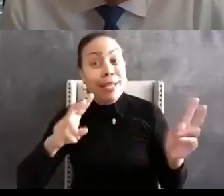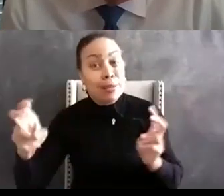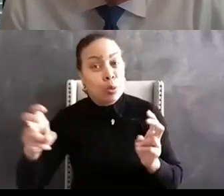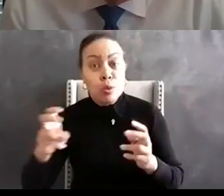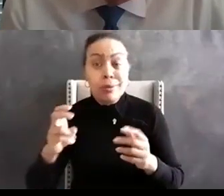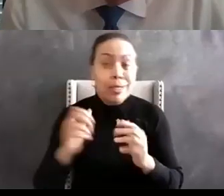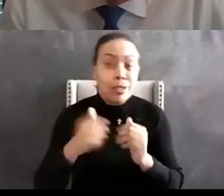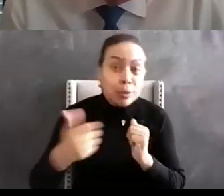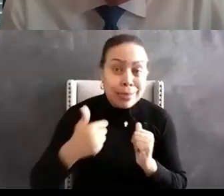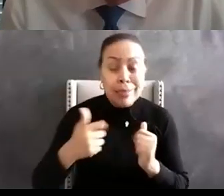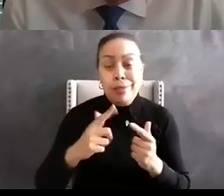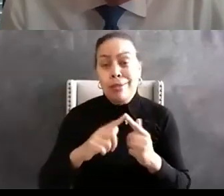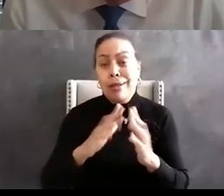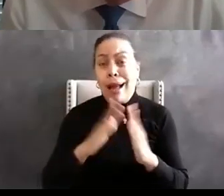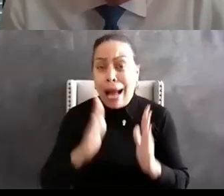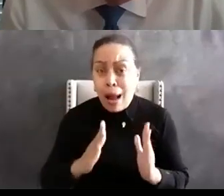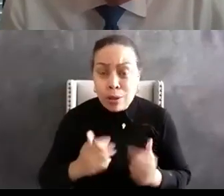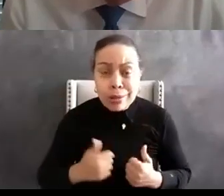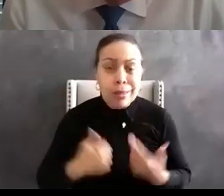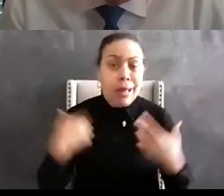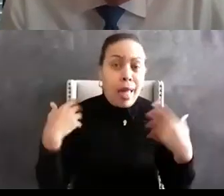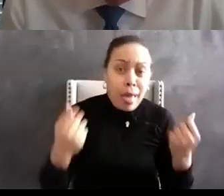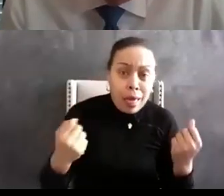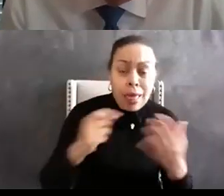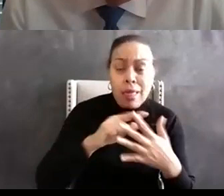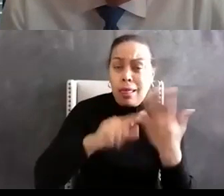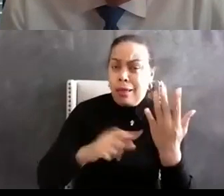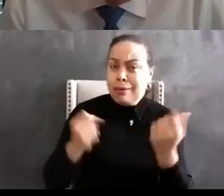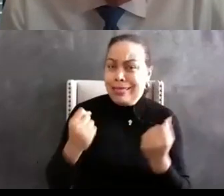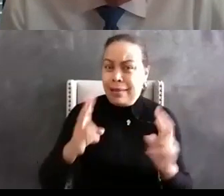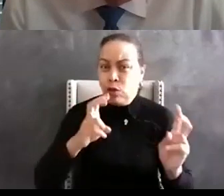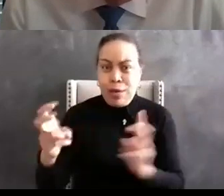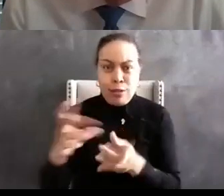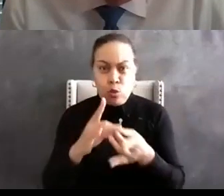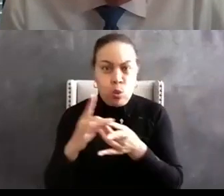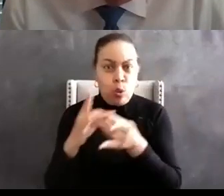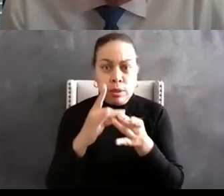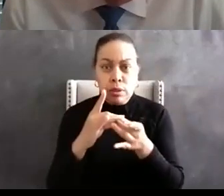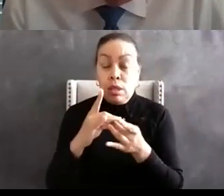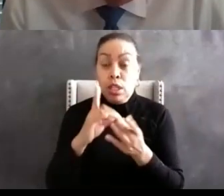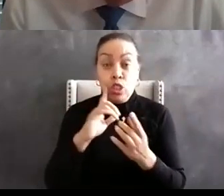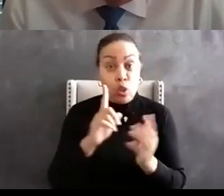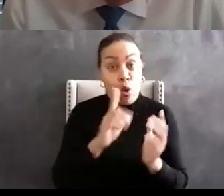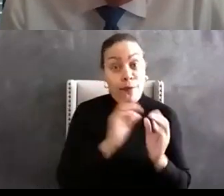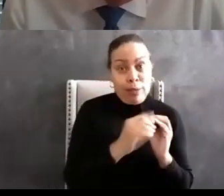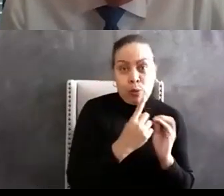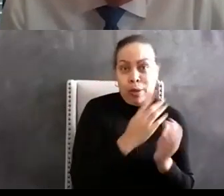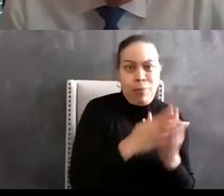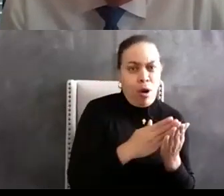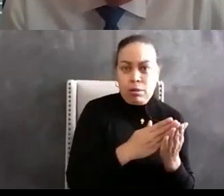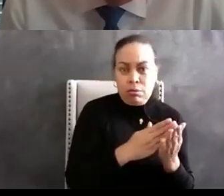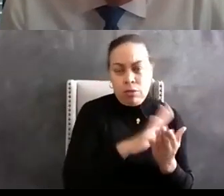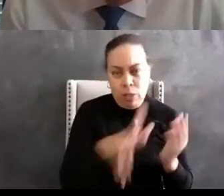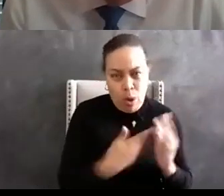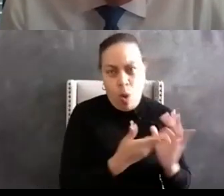transportation health all with the same issues here so i just want to make sure that when we talk about pulling one lever you got to pull them all because it does reside seem to